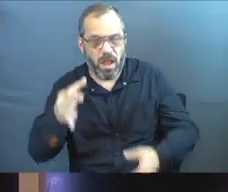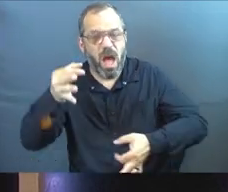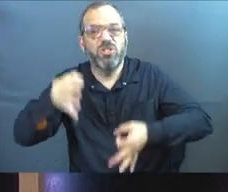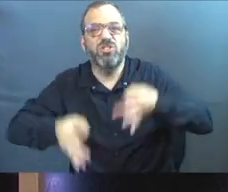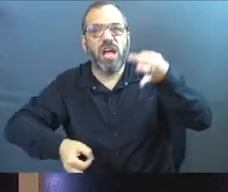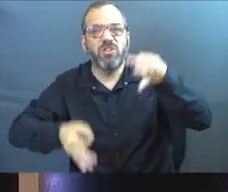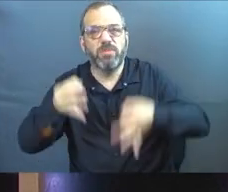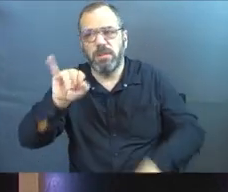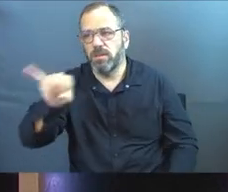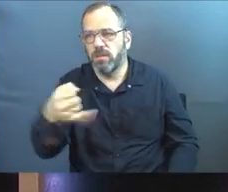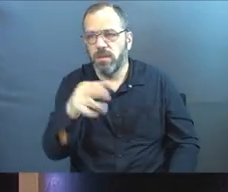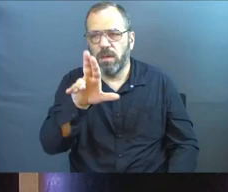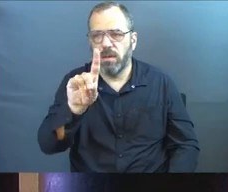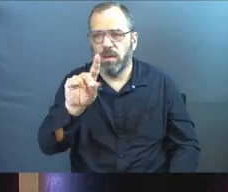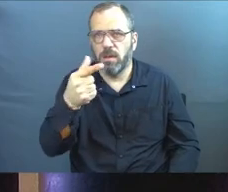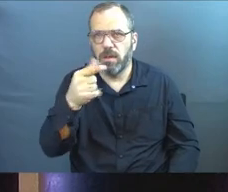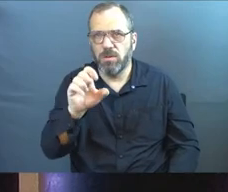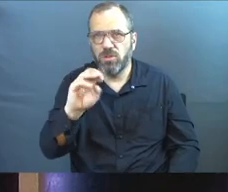Judgment is coming.